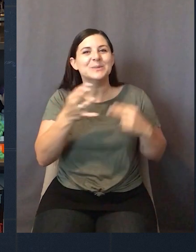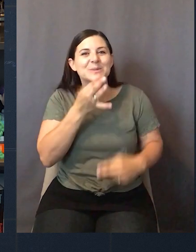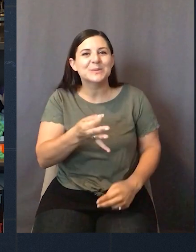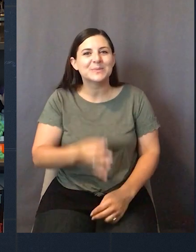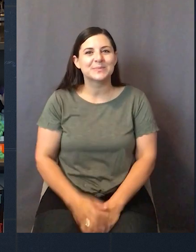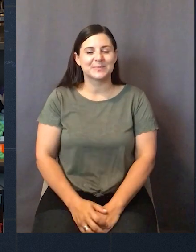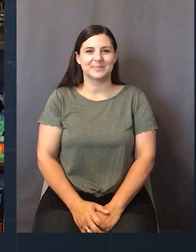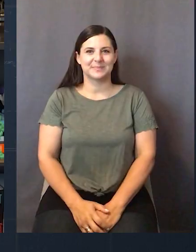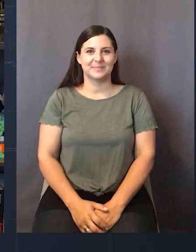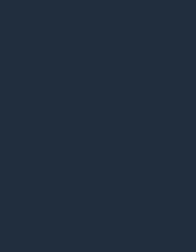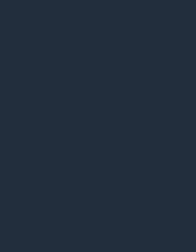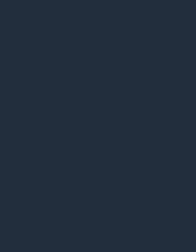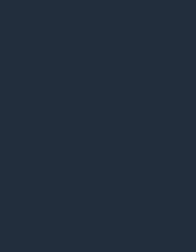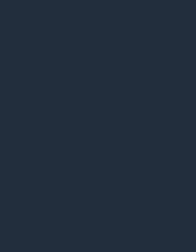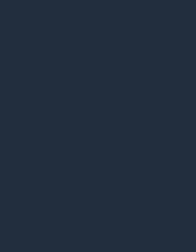and we'll see you again soon.